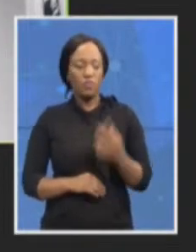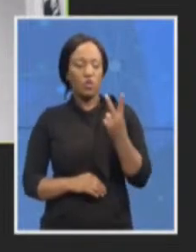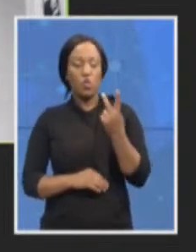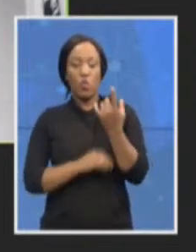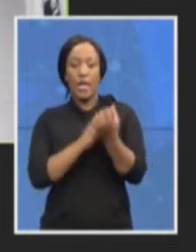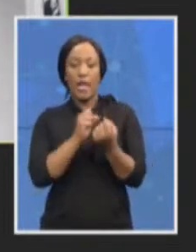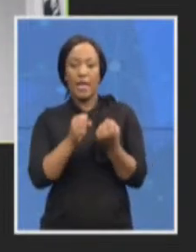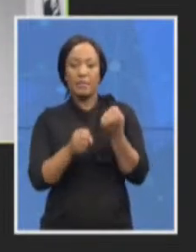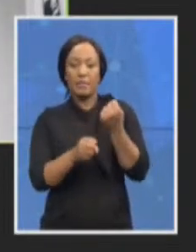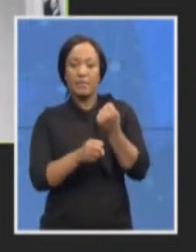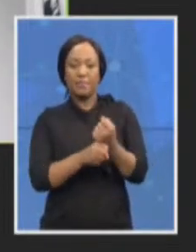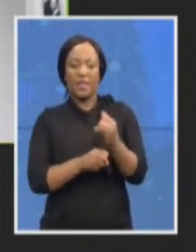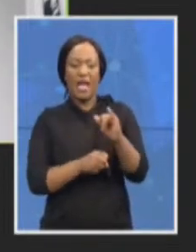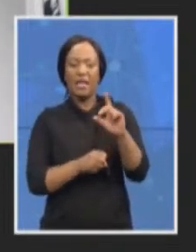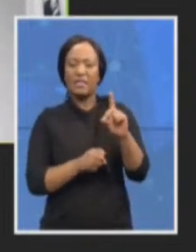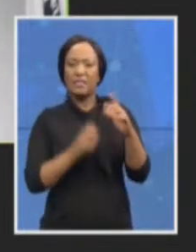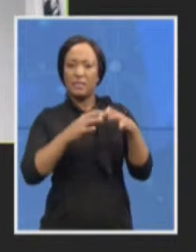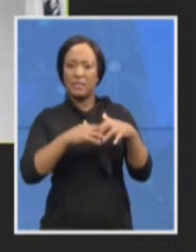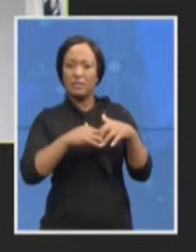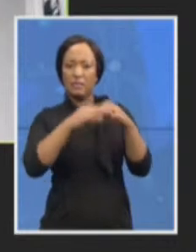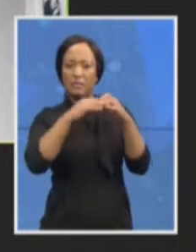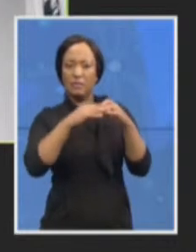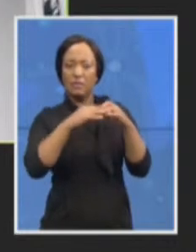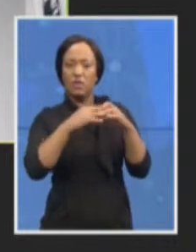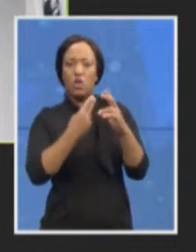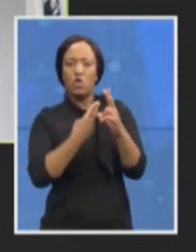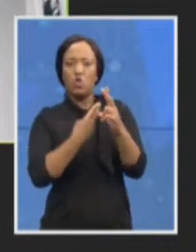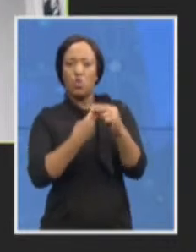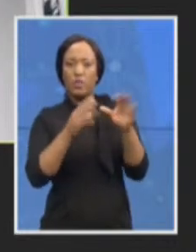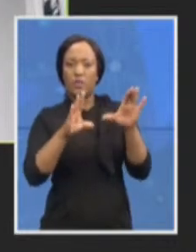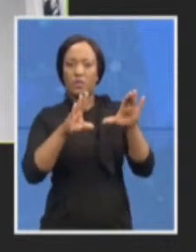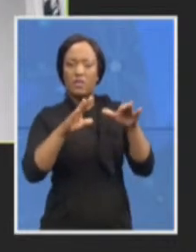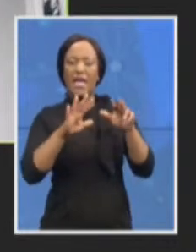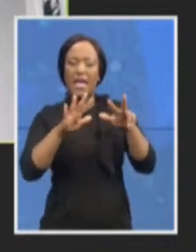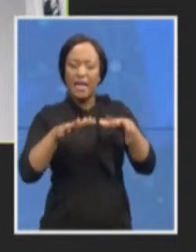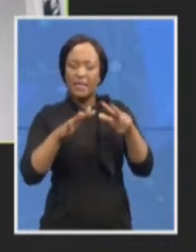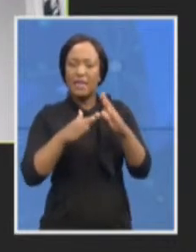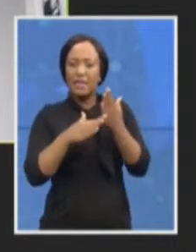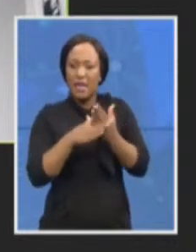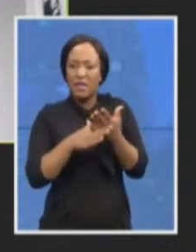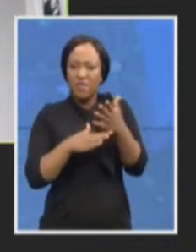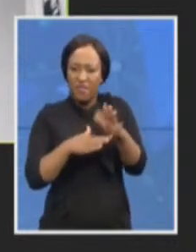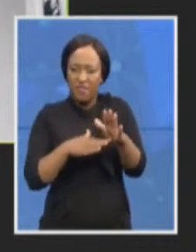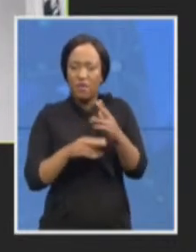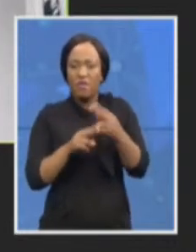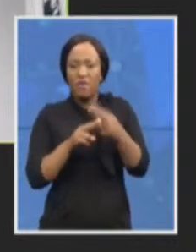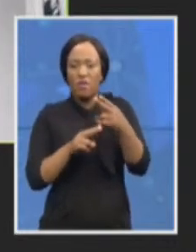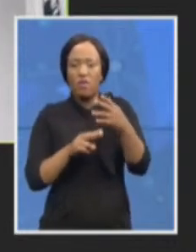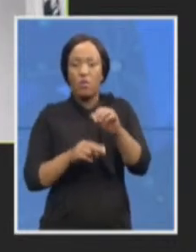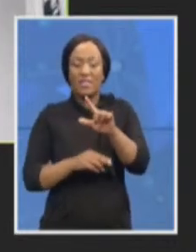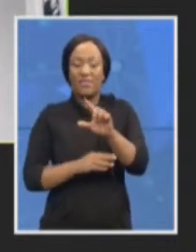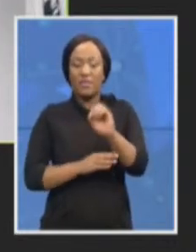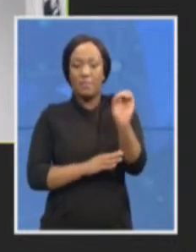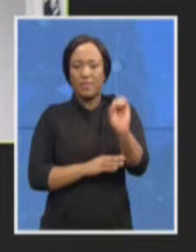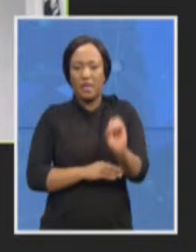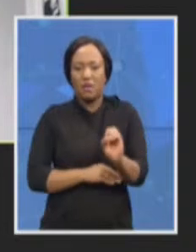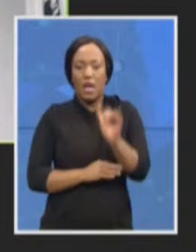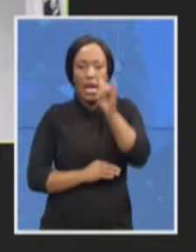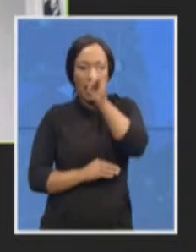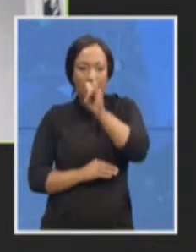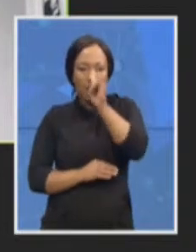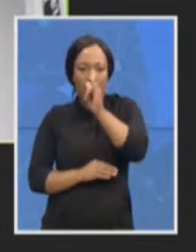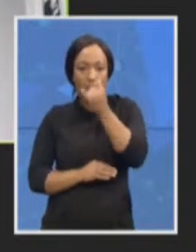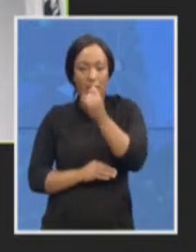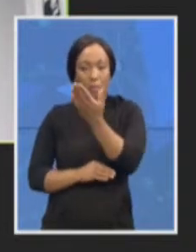enroll about 18 cases, 70% being criminal cases that are still being ventilated in court, while the balance